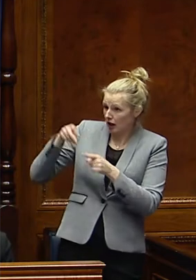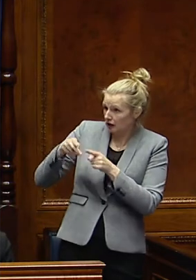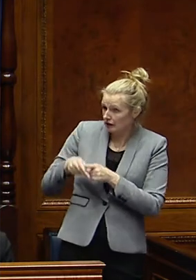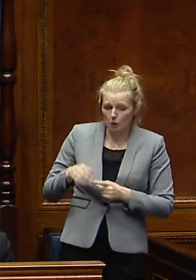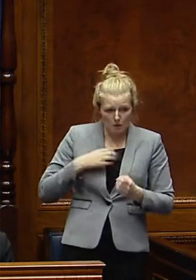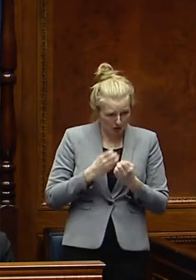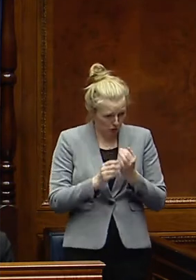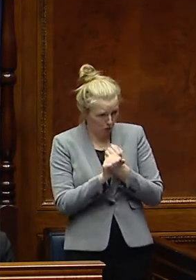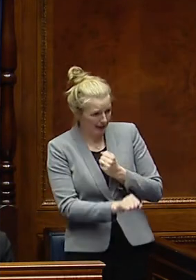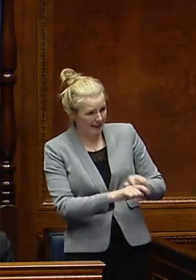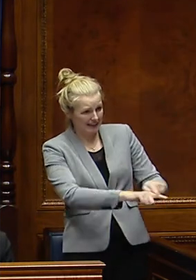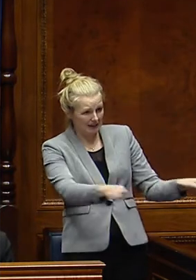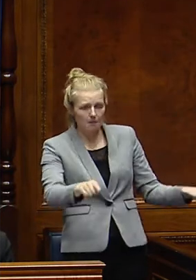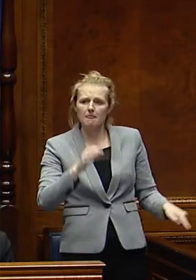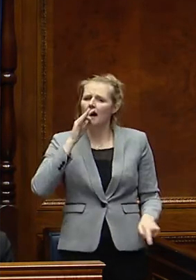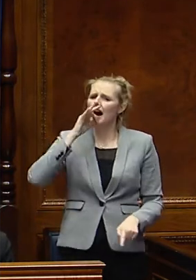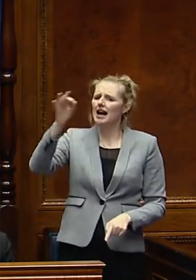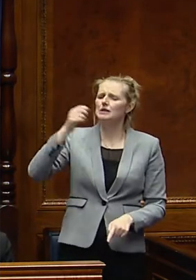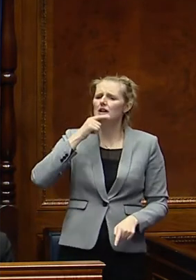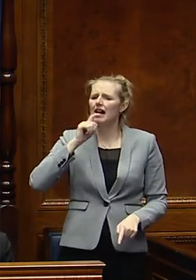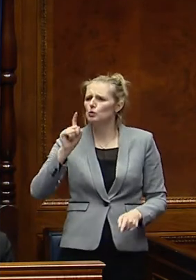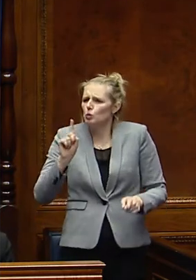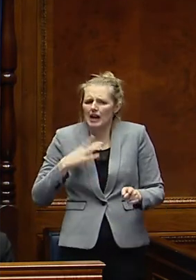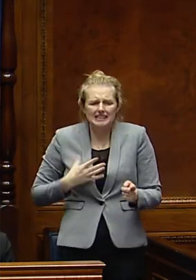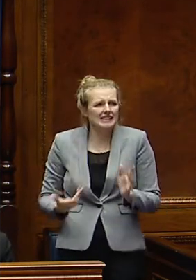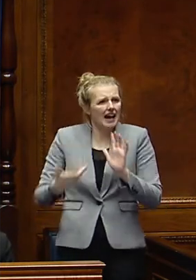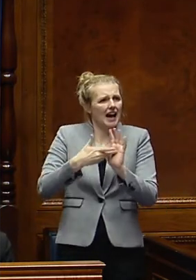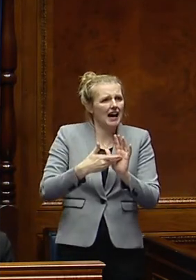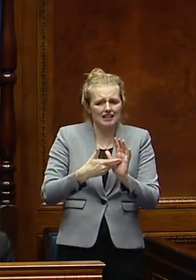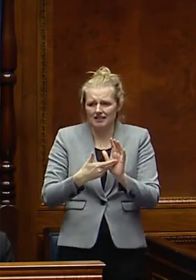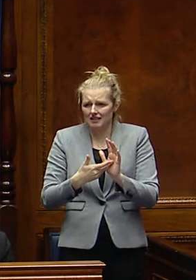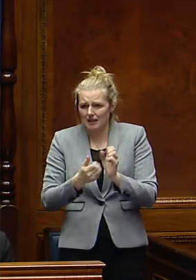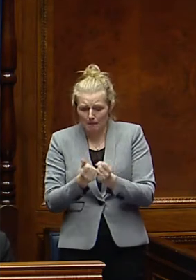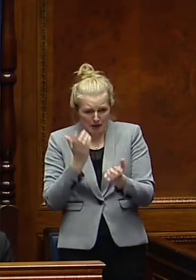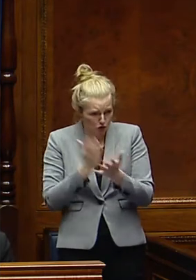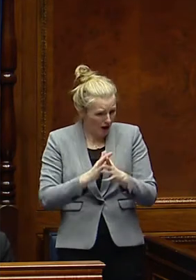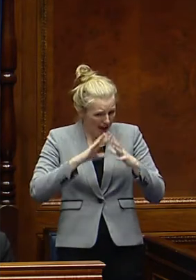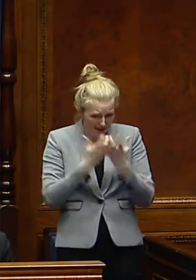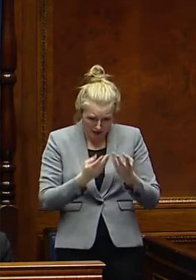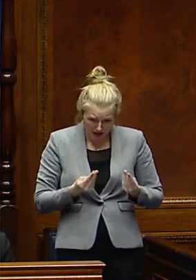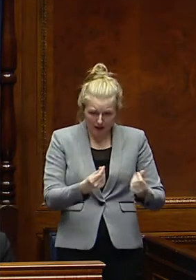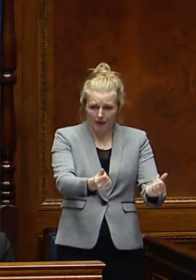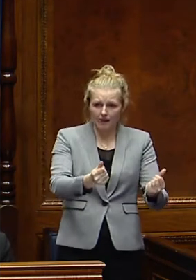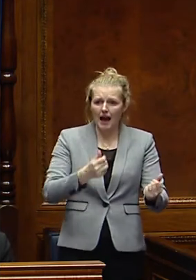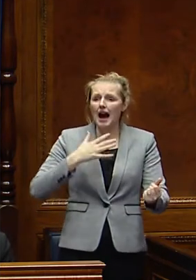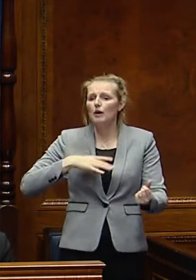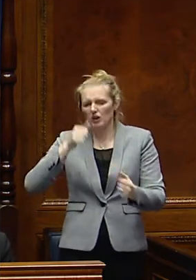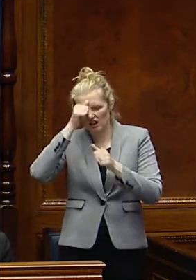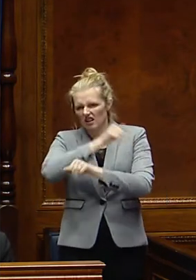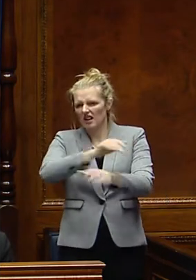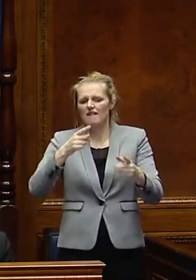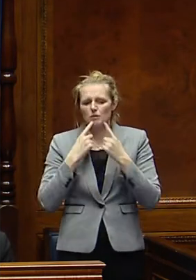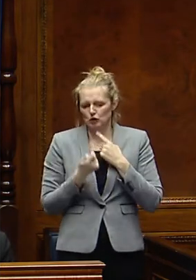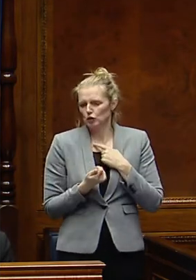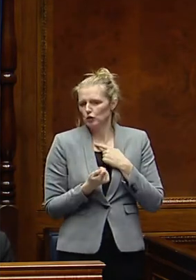I've asked the officials to look at what additional measures we need to bring in and to ensure that that's costed up. So I will be providing that information in the